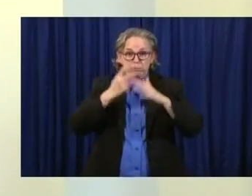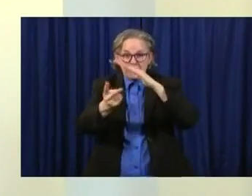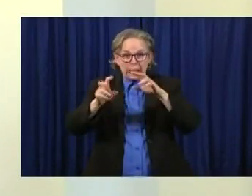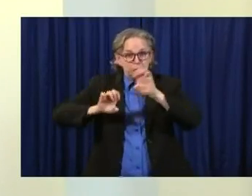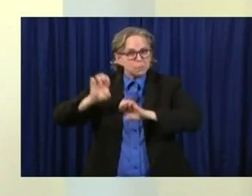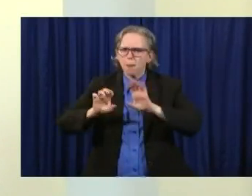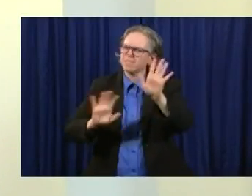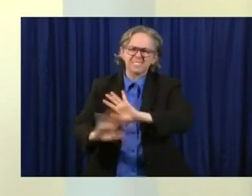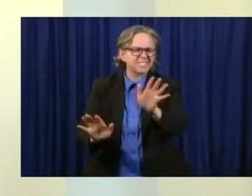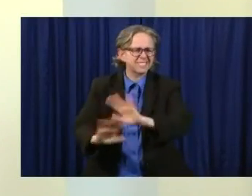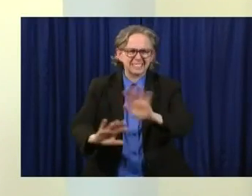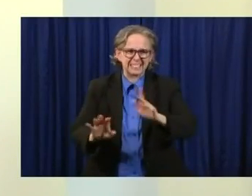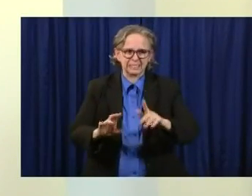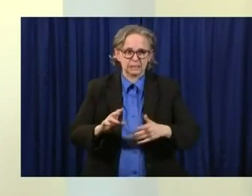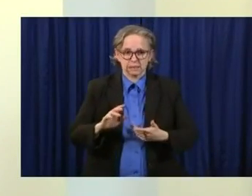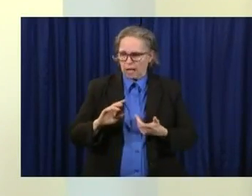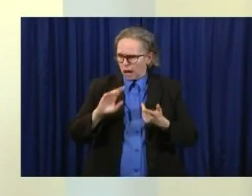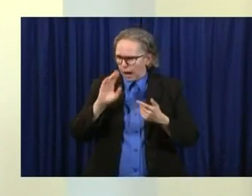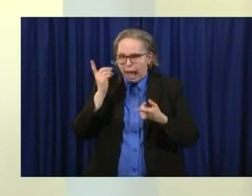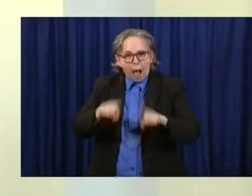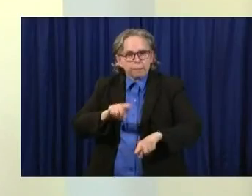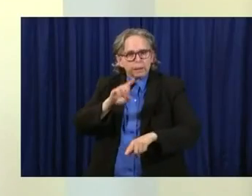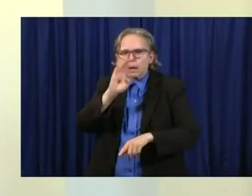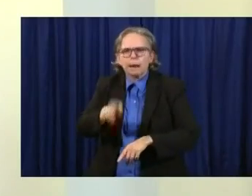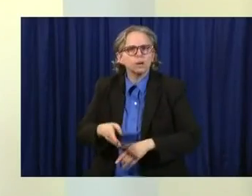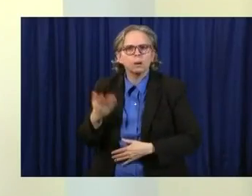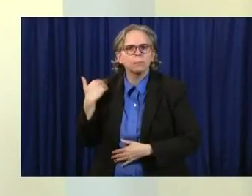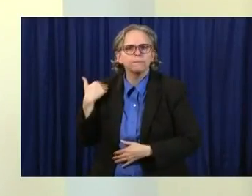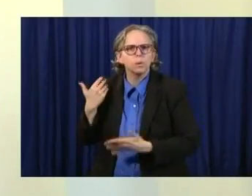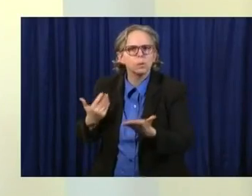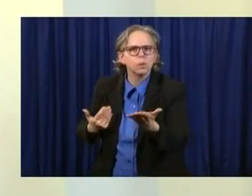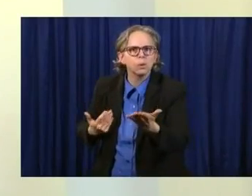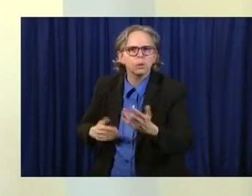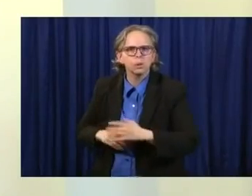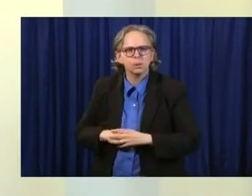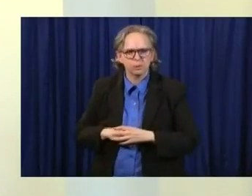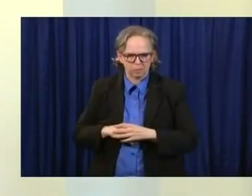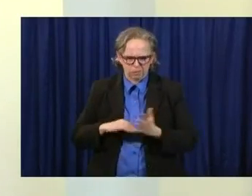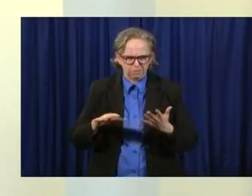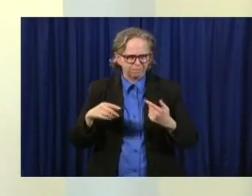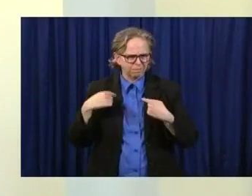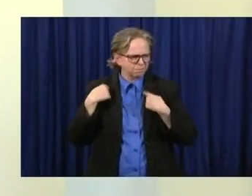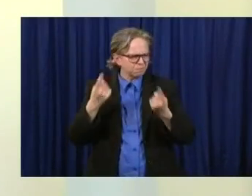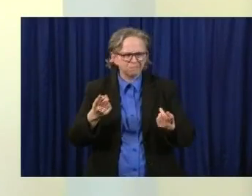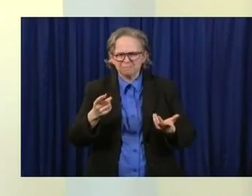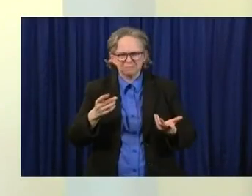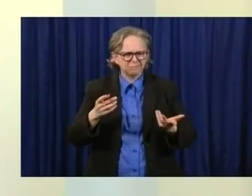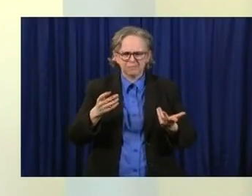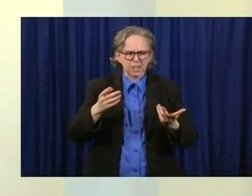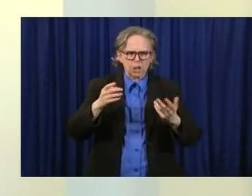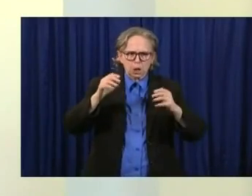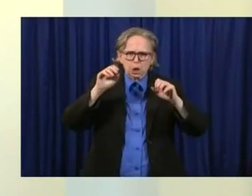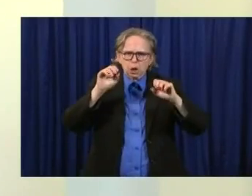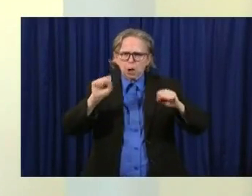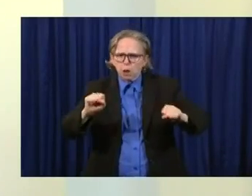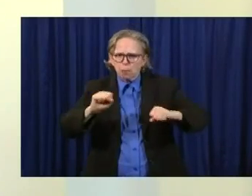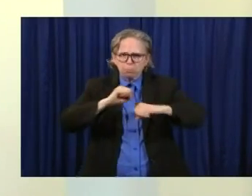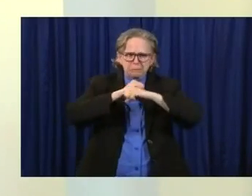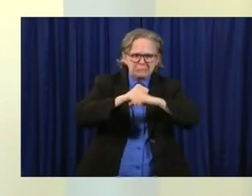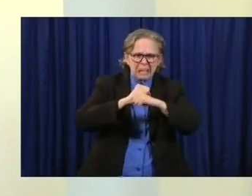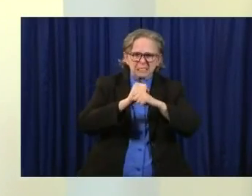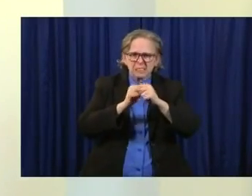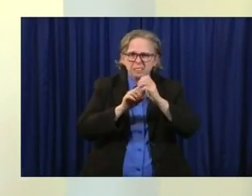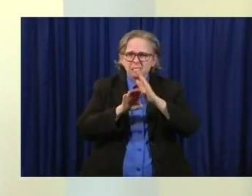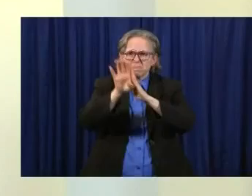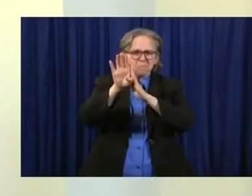before. We have never had the ability to protect against a surge the way we did, and we did that successfully.